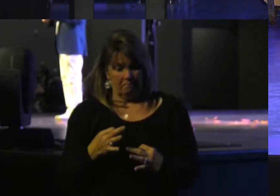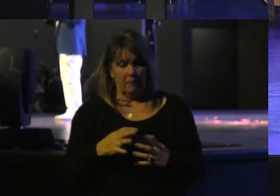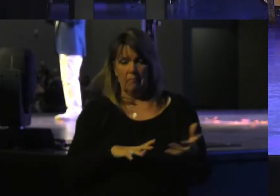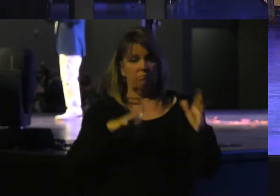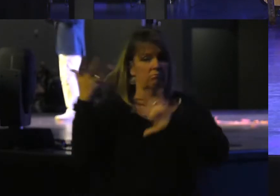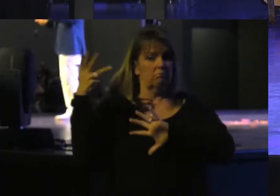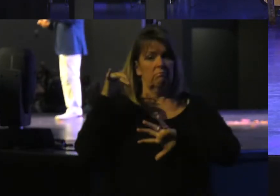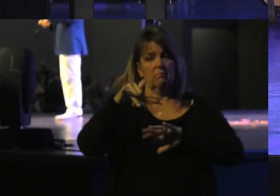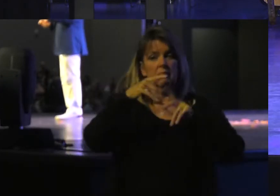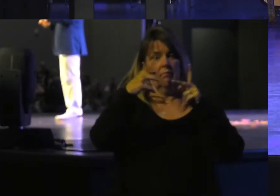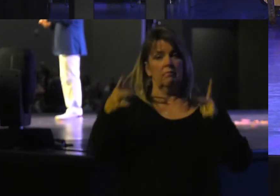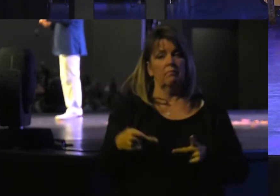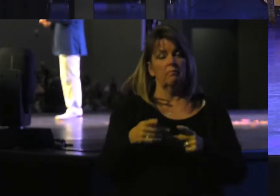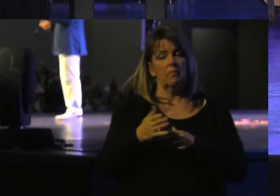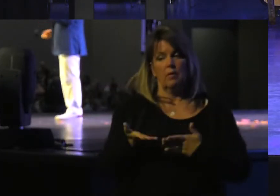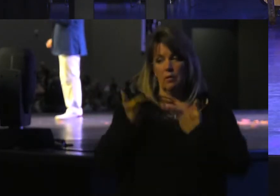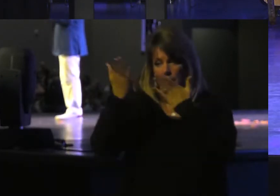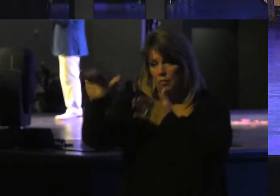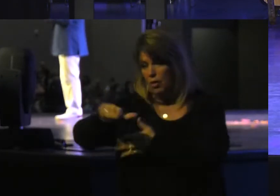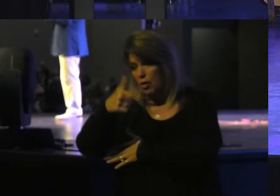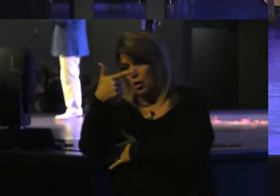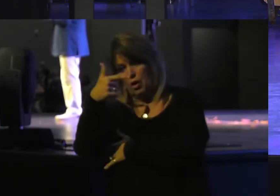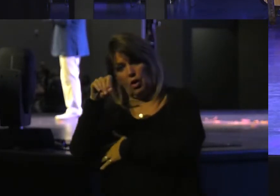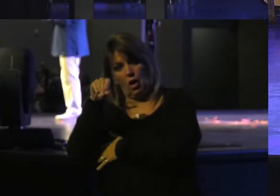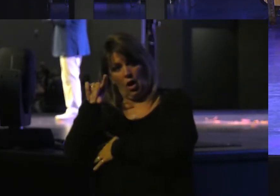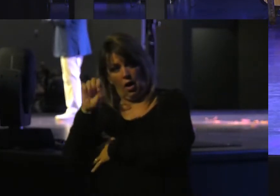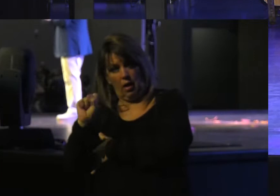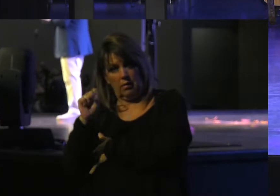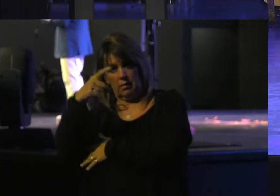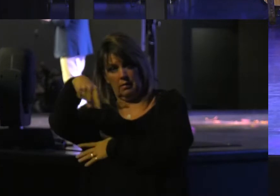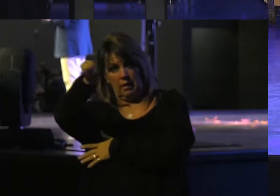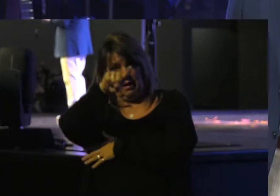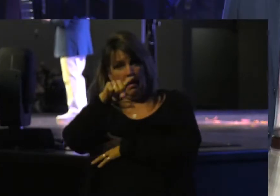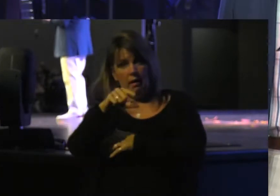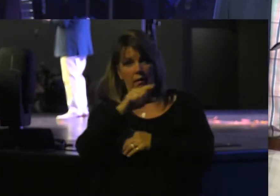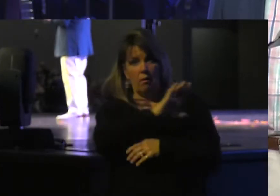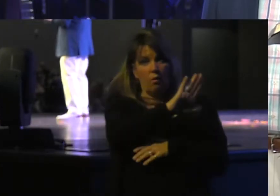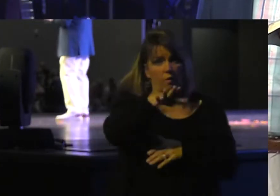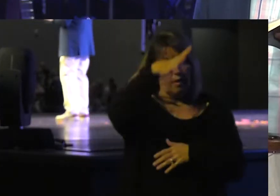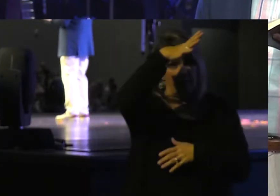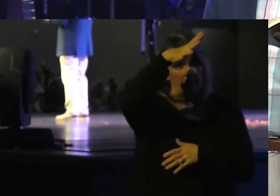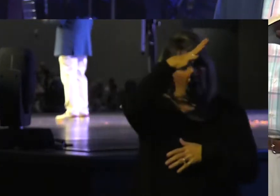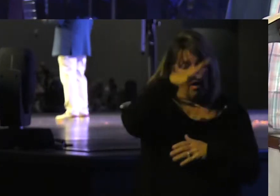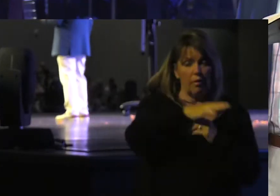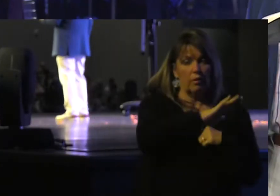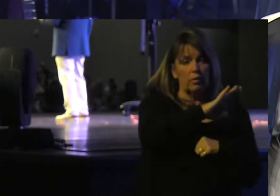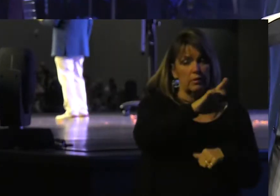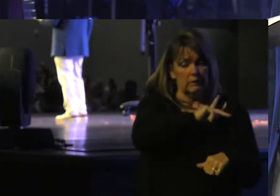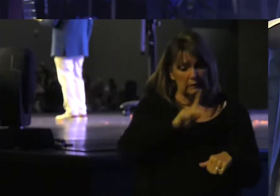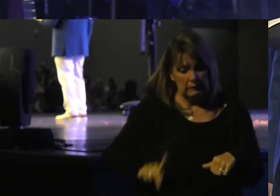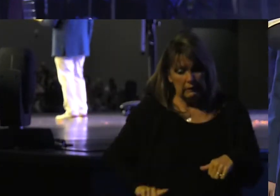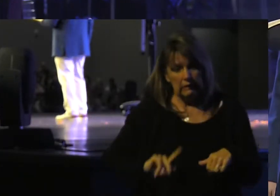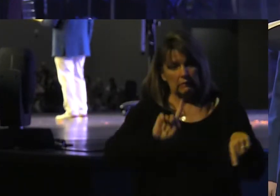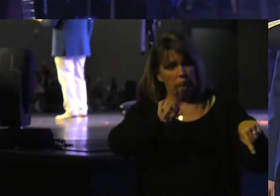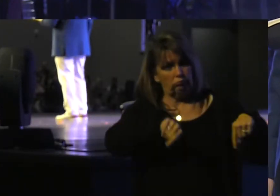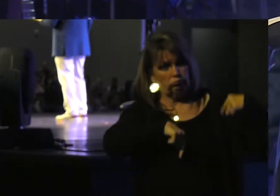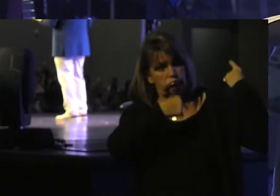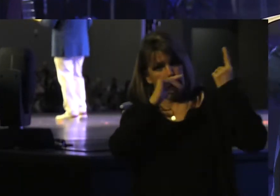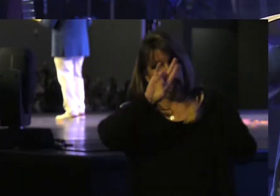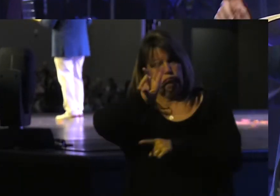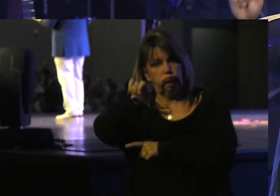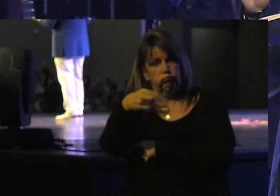offerings to other gods, Who neither they, nor their fathers, Nor the kings of Judah have known.